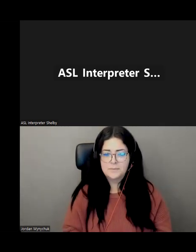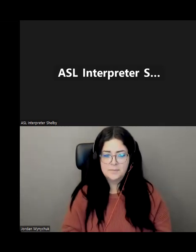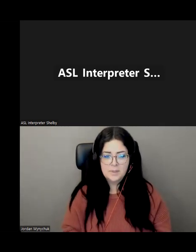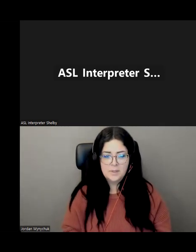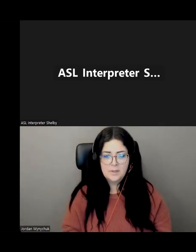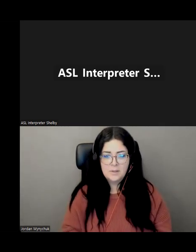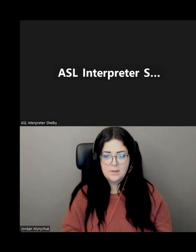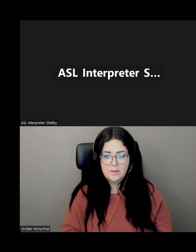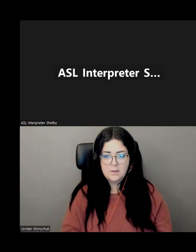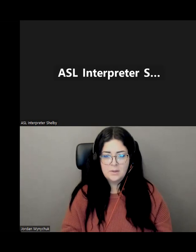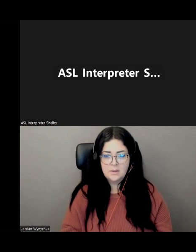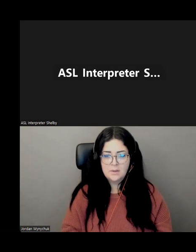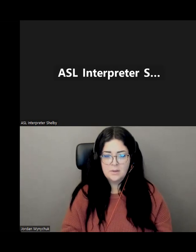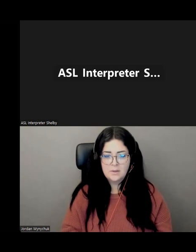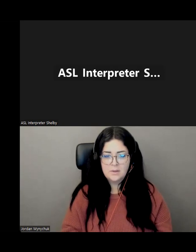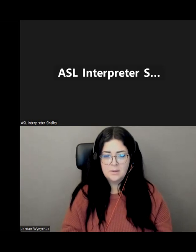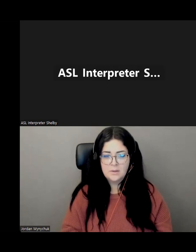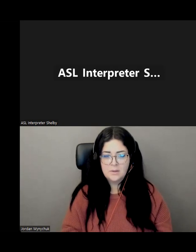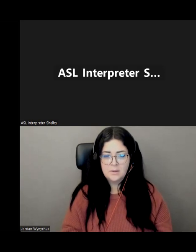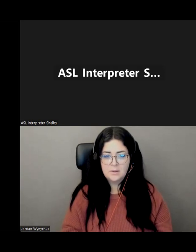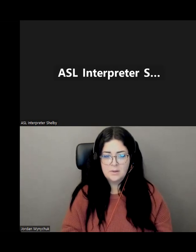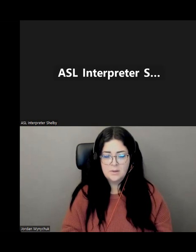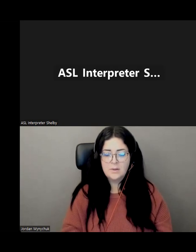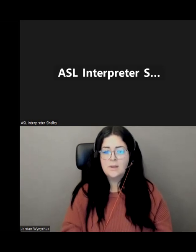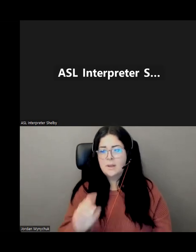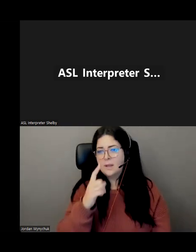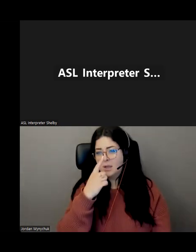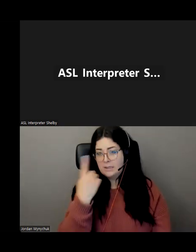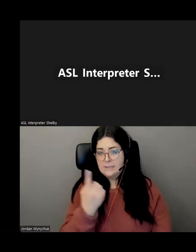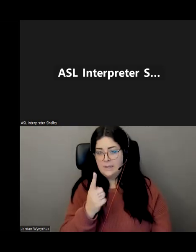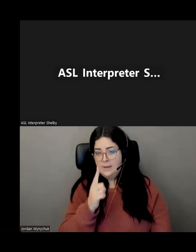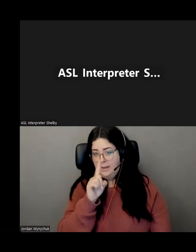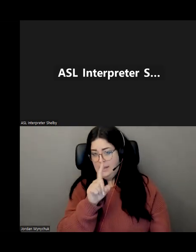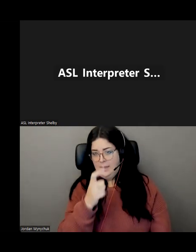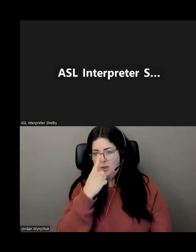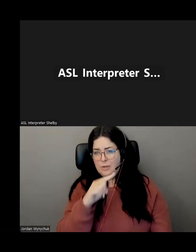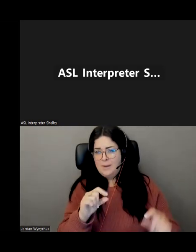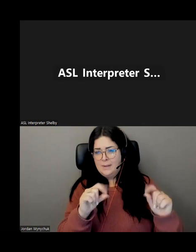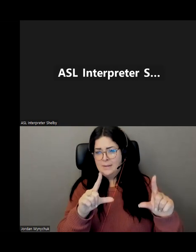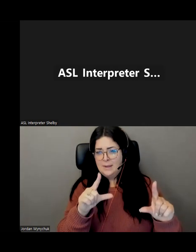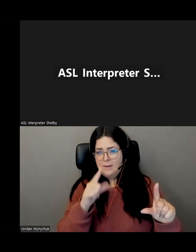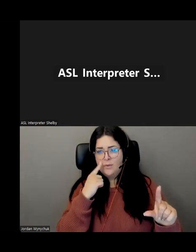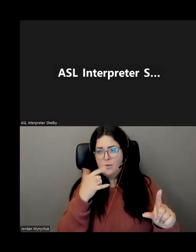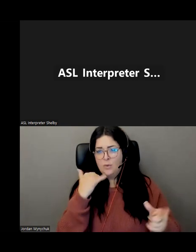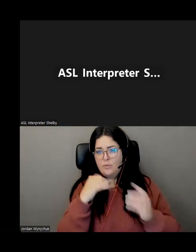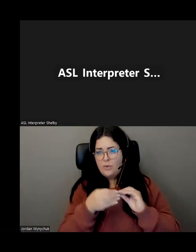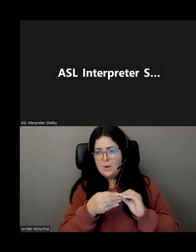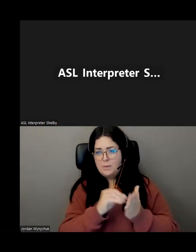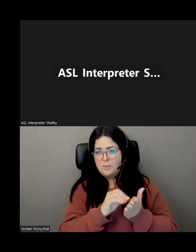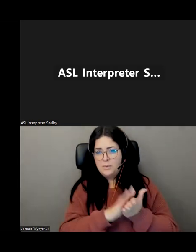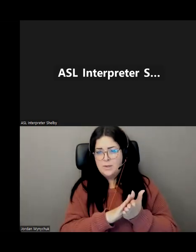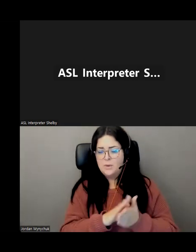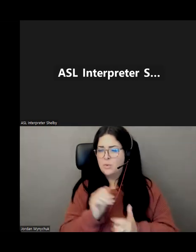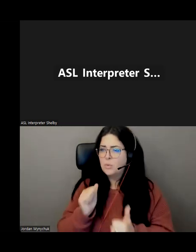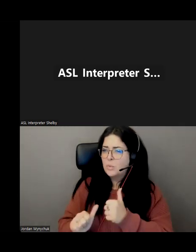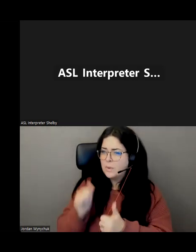okay can you put the slide up the double number for people to copy down uh what number was